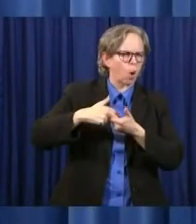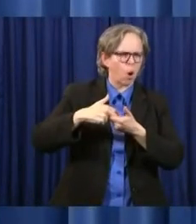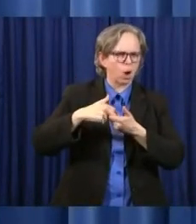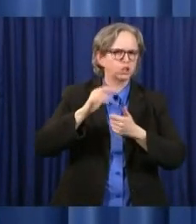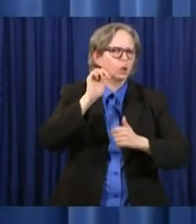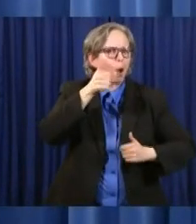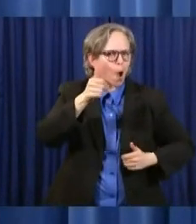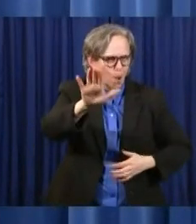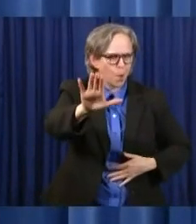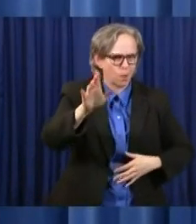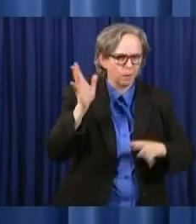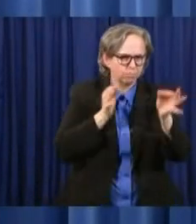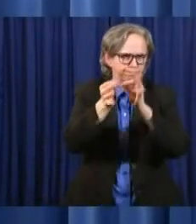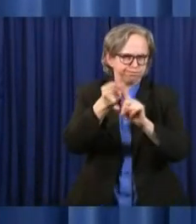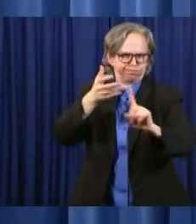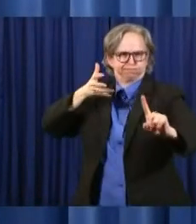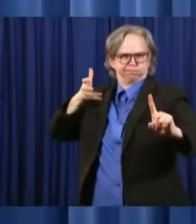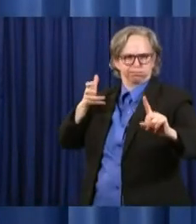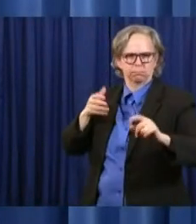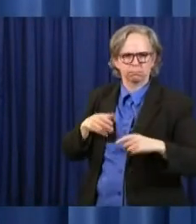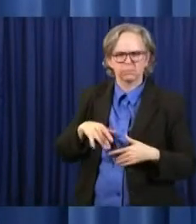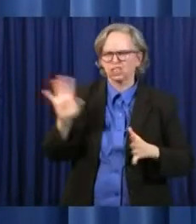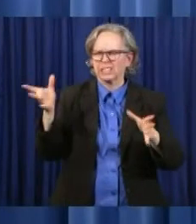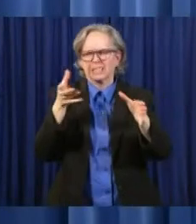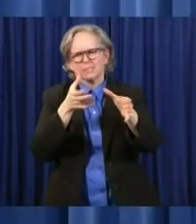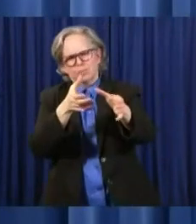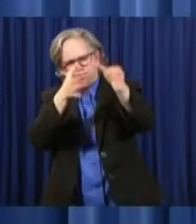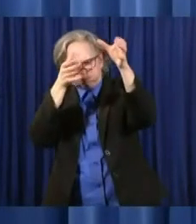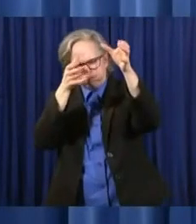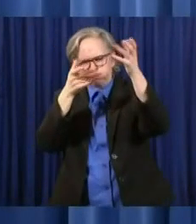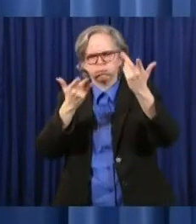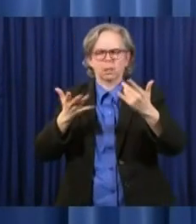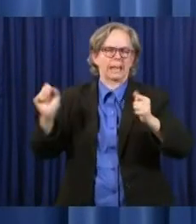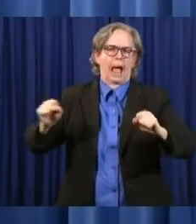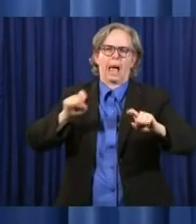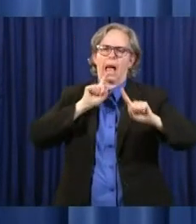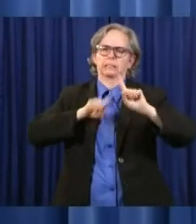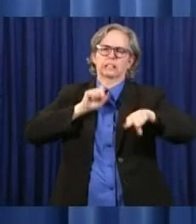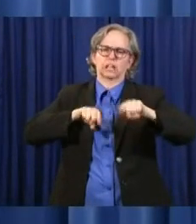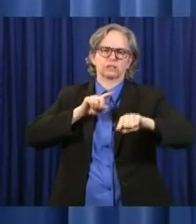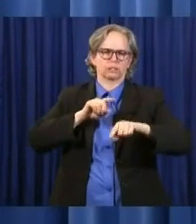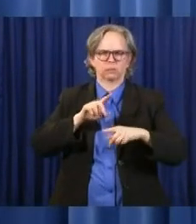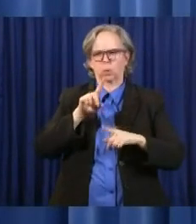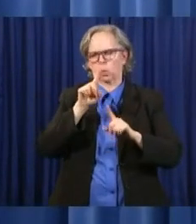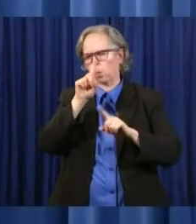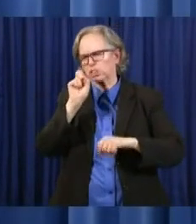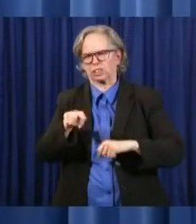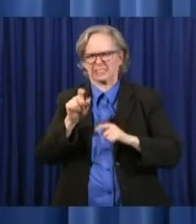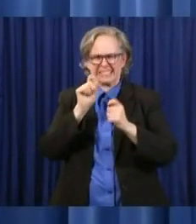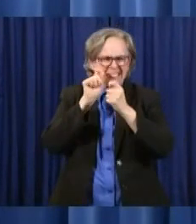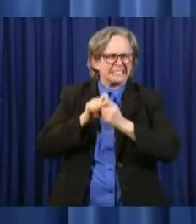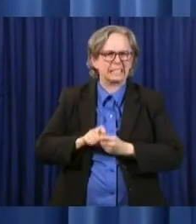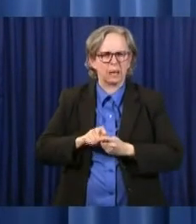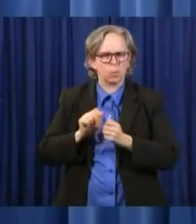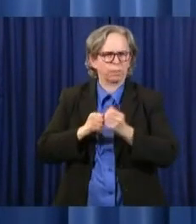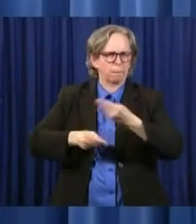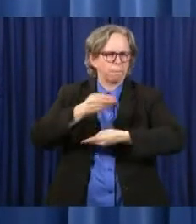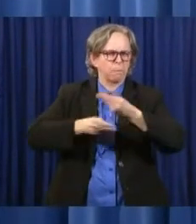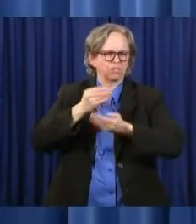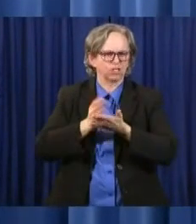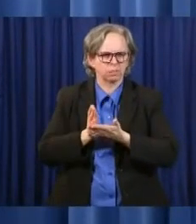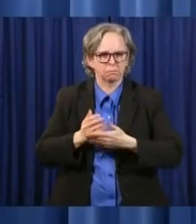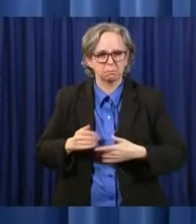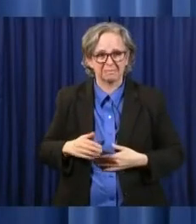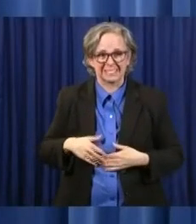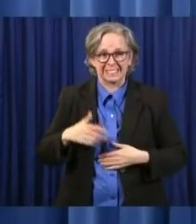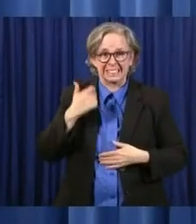to give really, really details. What we have done is outlined, what I read to you